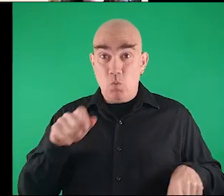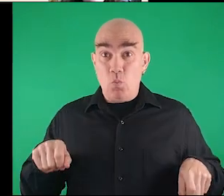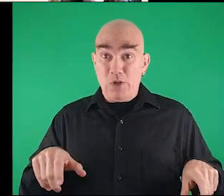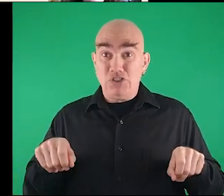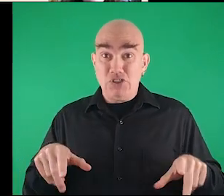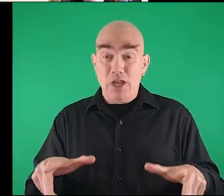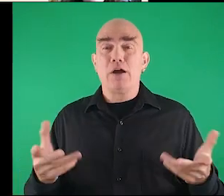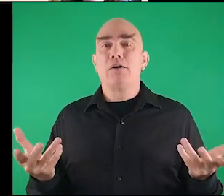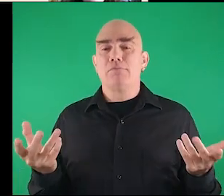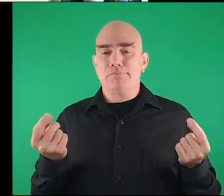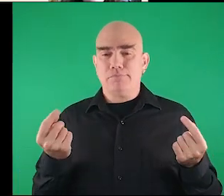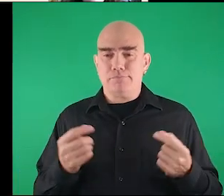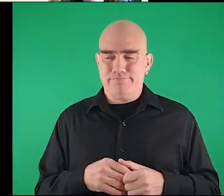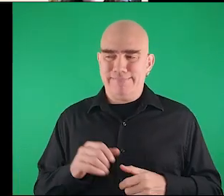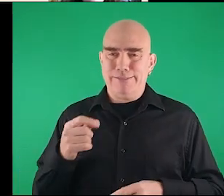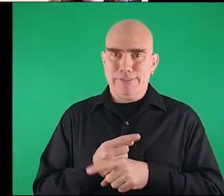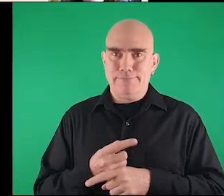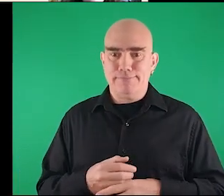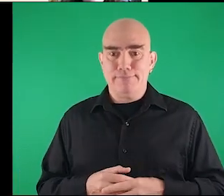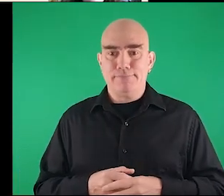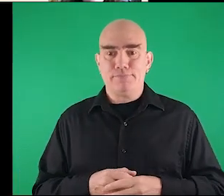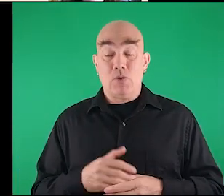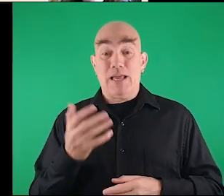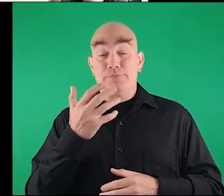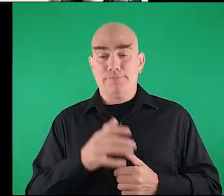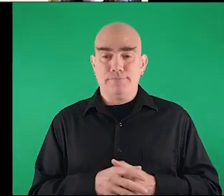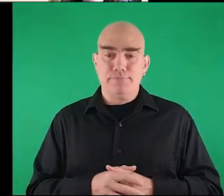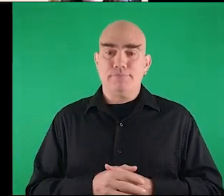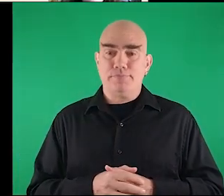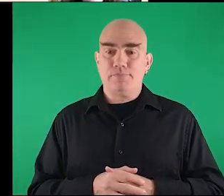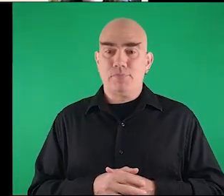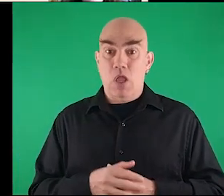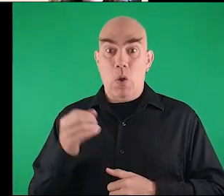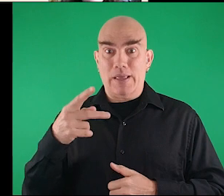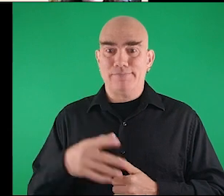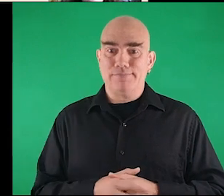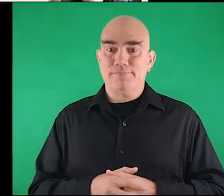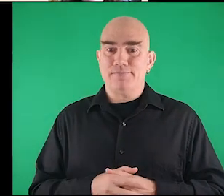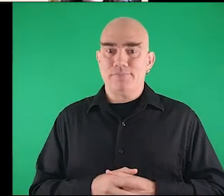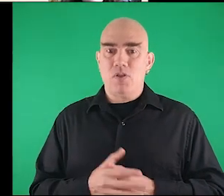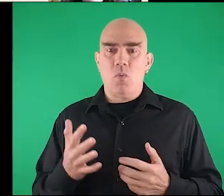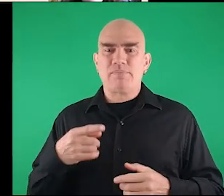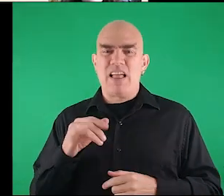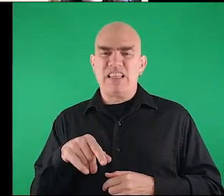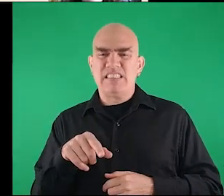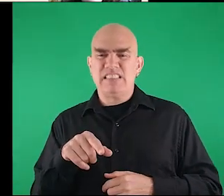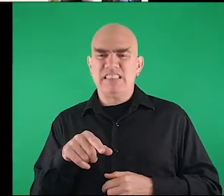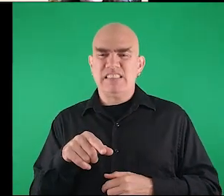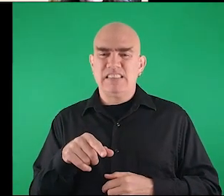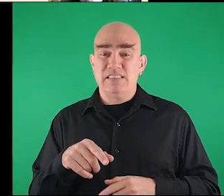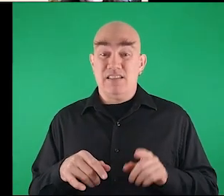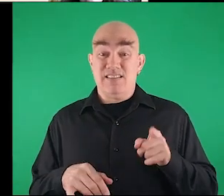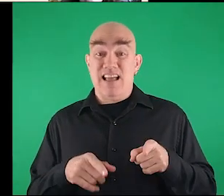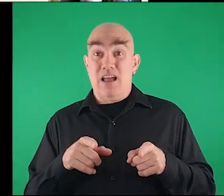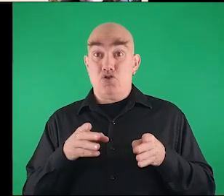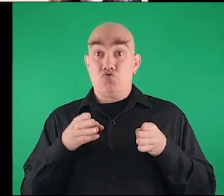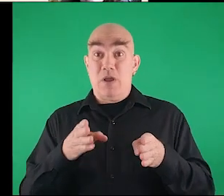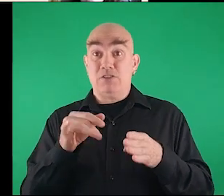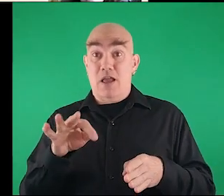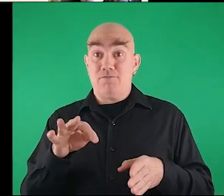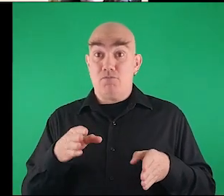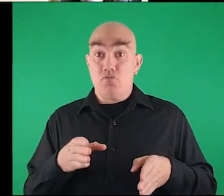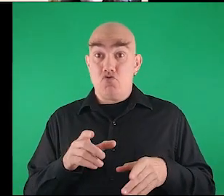your wheelchair through yes yes wow okay what about this the direction